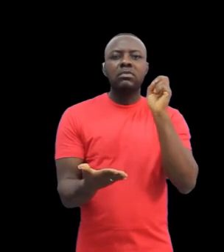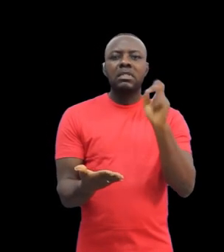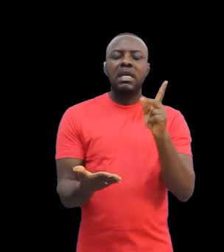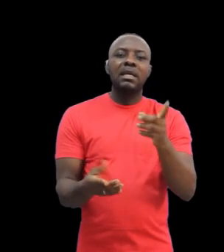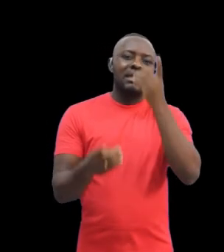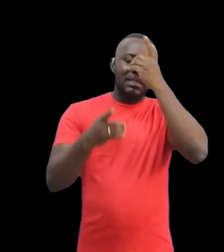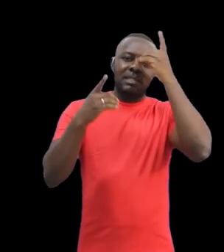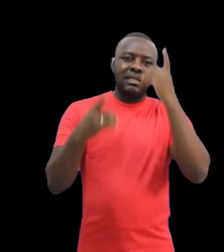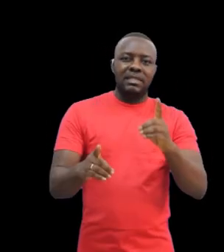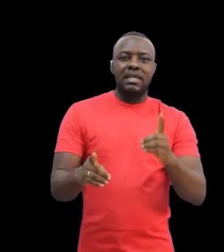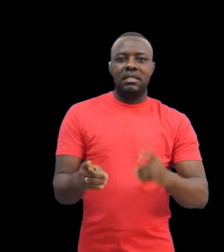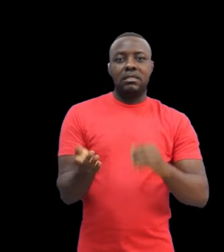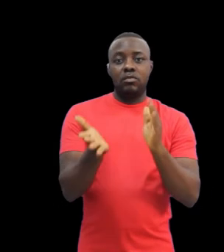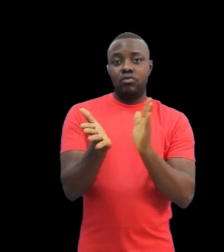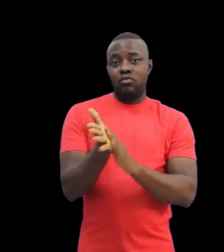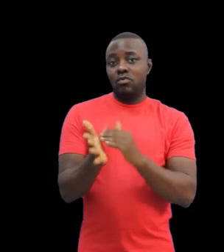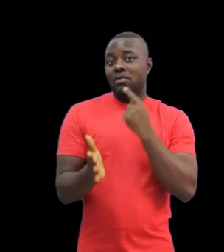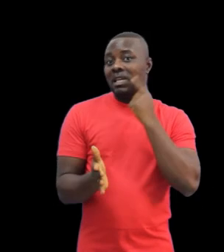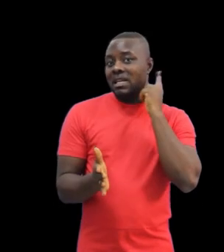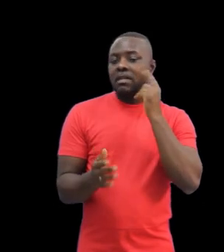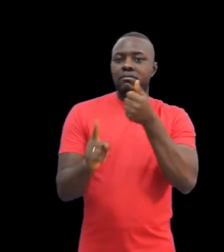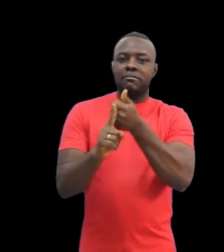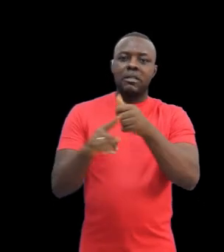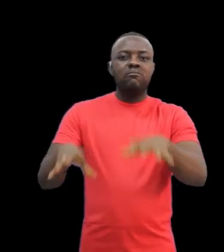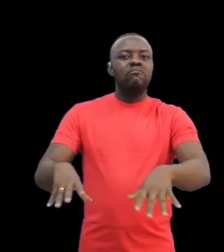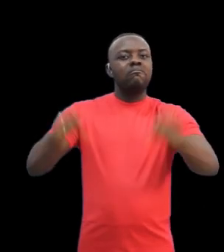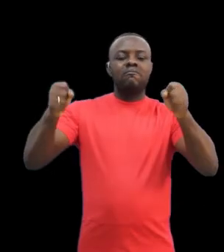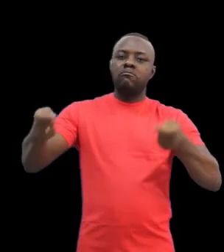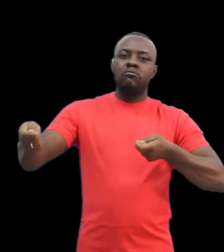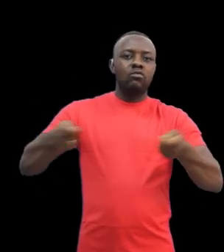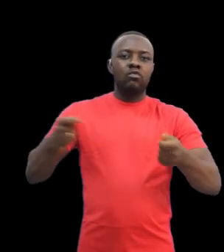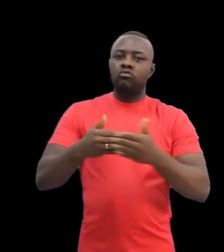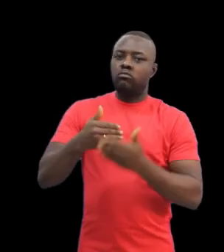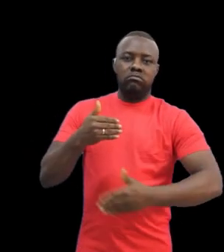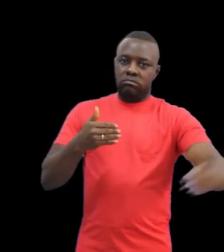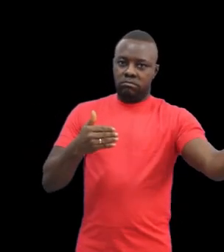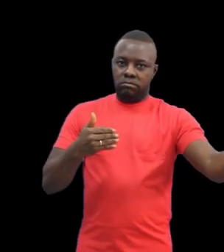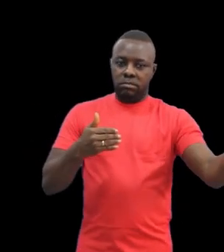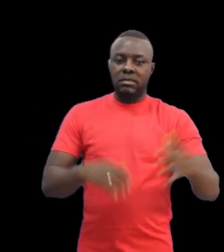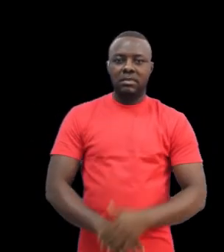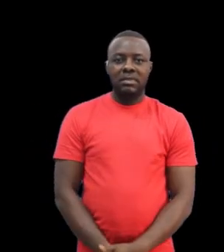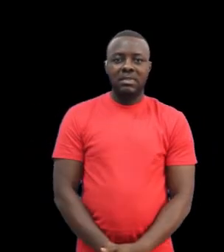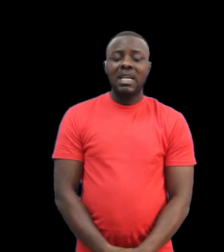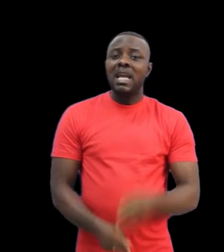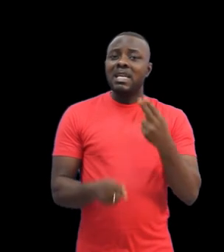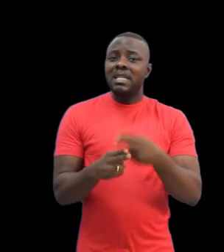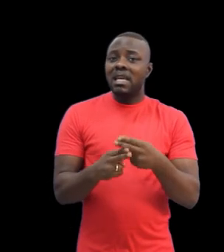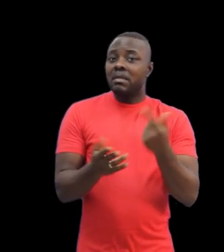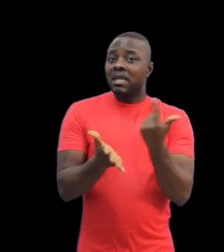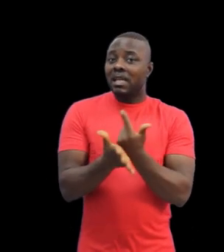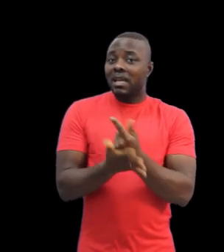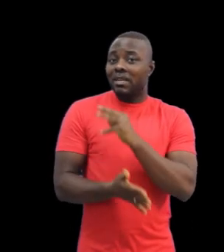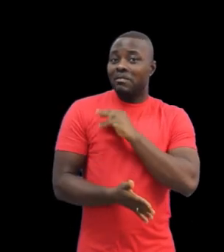Education took full ownership of and responsibility for the Ghana Mission School for the Deaf. In transferring Foster's institution from church